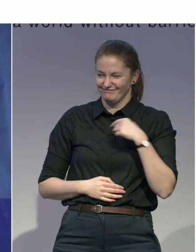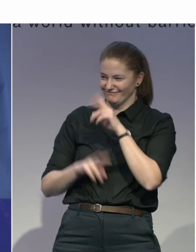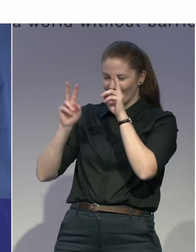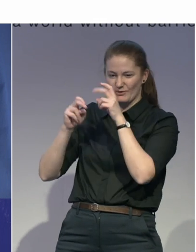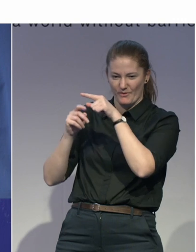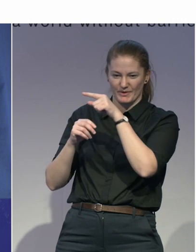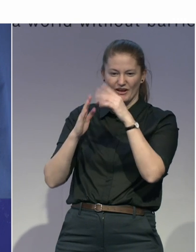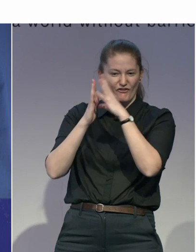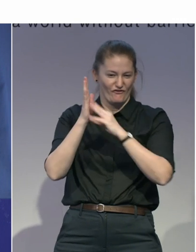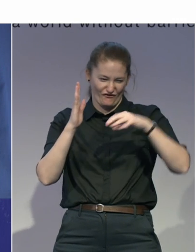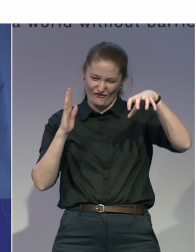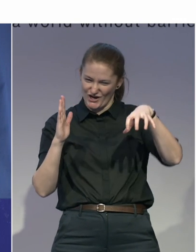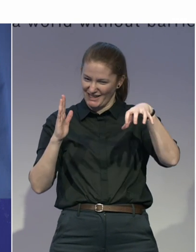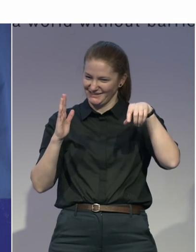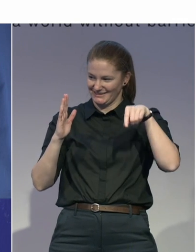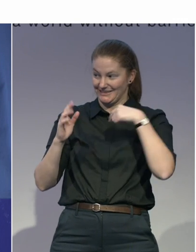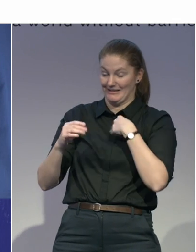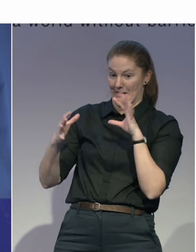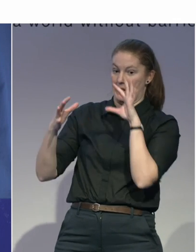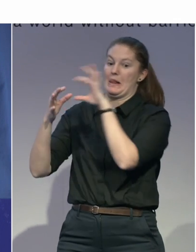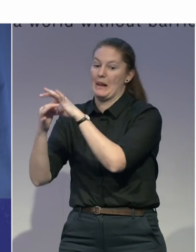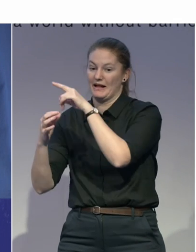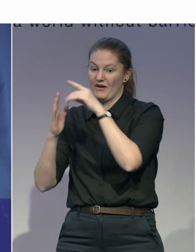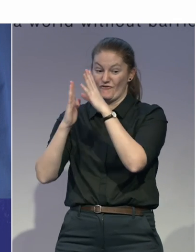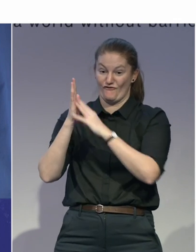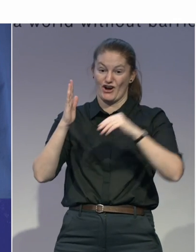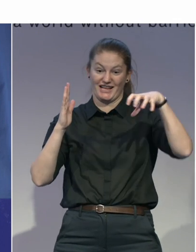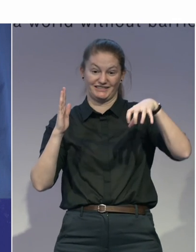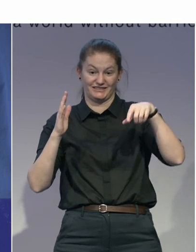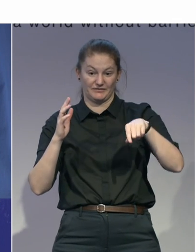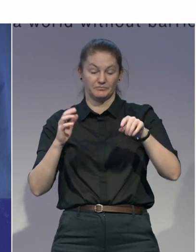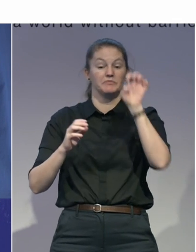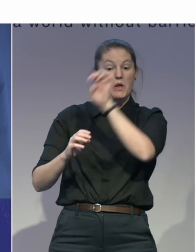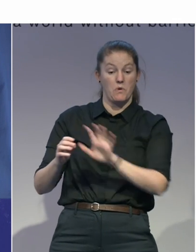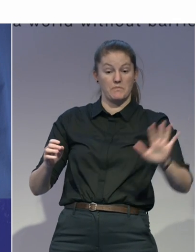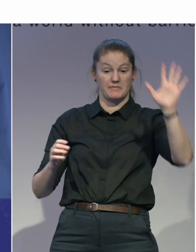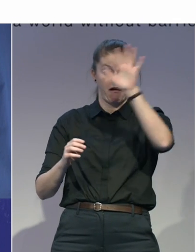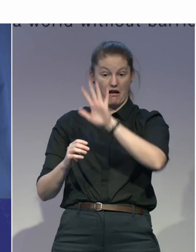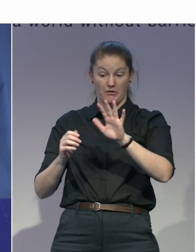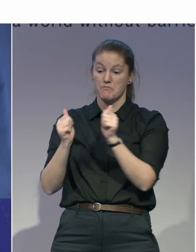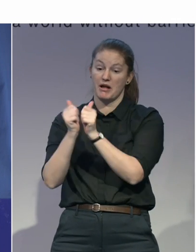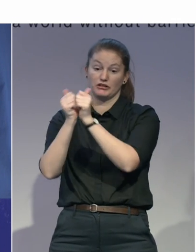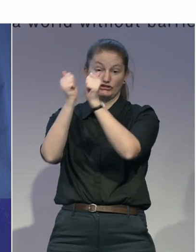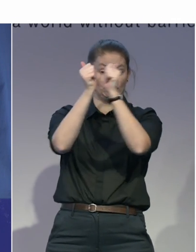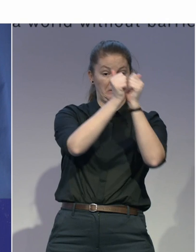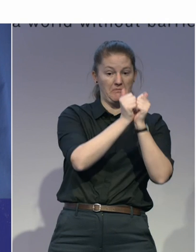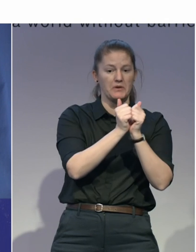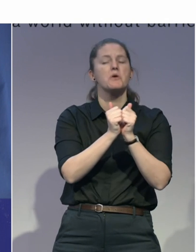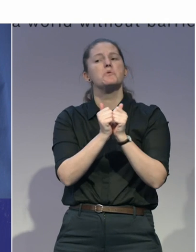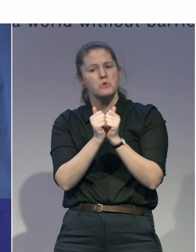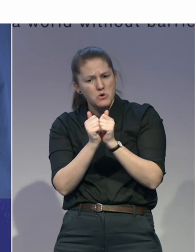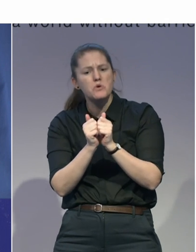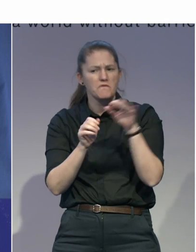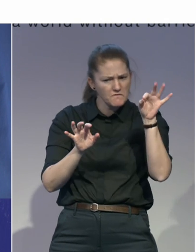finding partners across the continent in all directions, we have also used, you know,